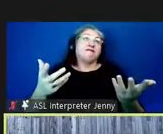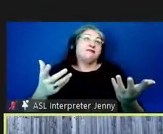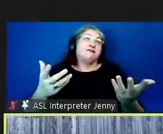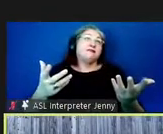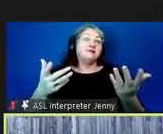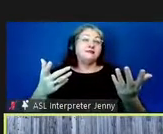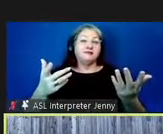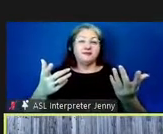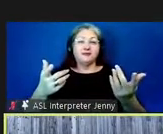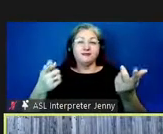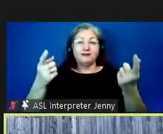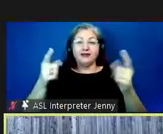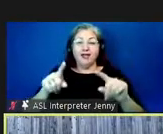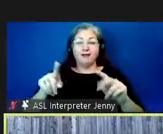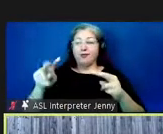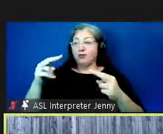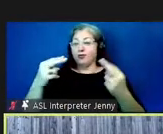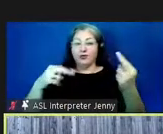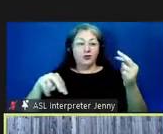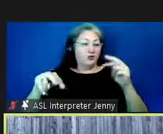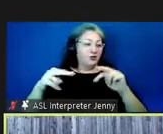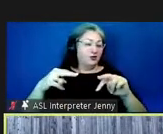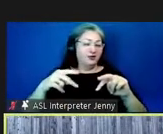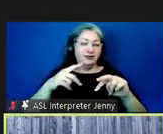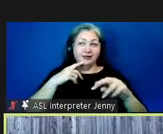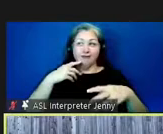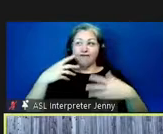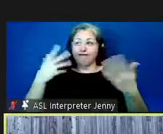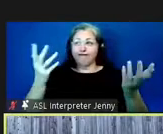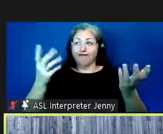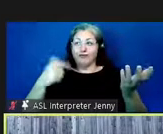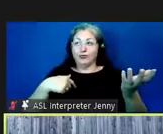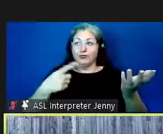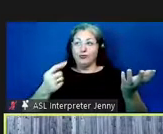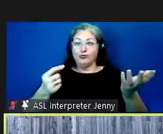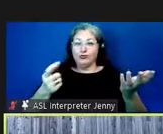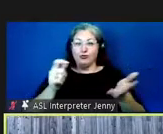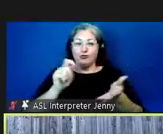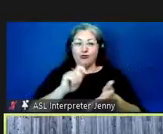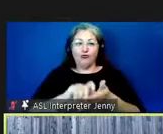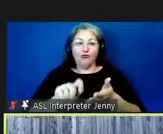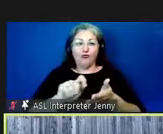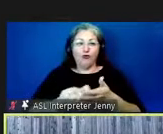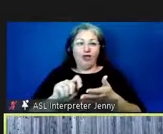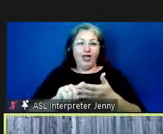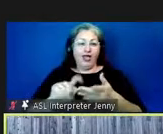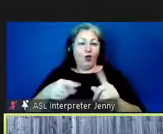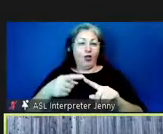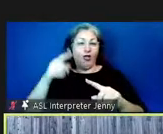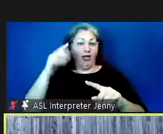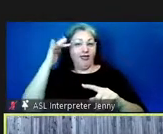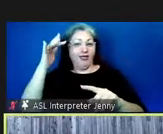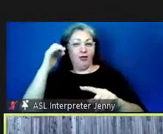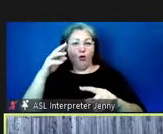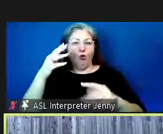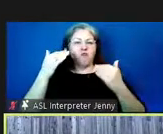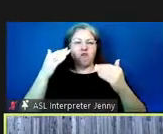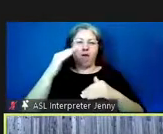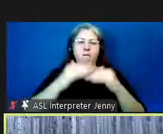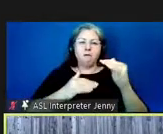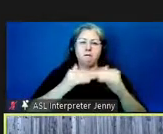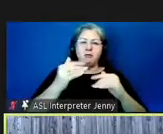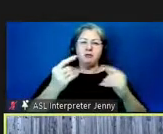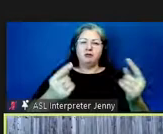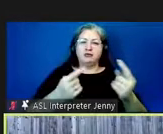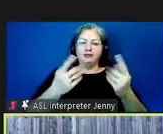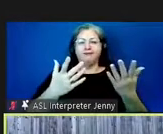we just looked at each other and we said okay what are we going to do are we going to write theoretically or are we going to just build something so